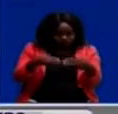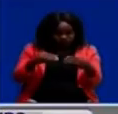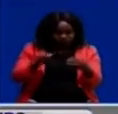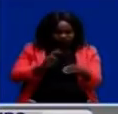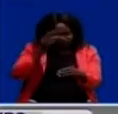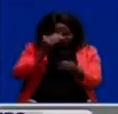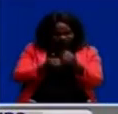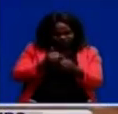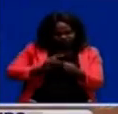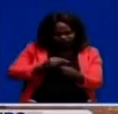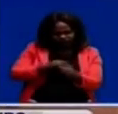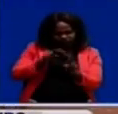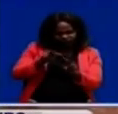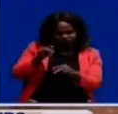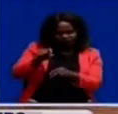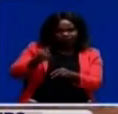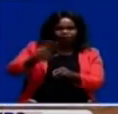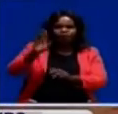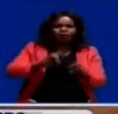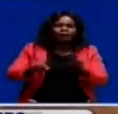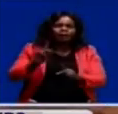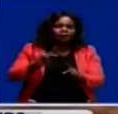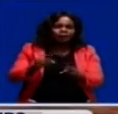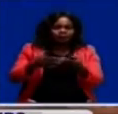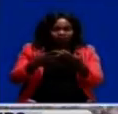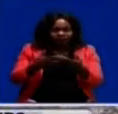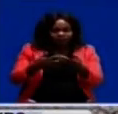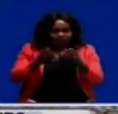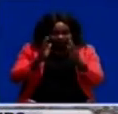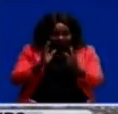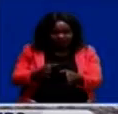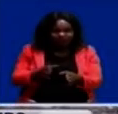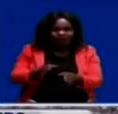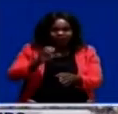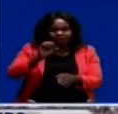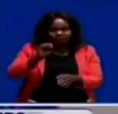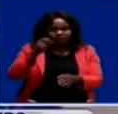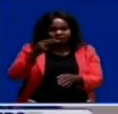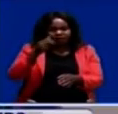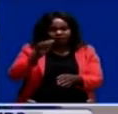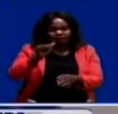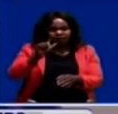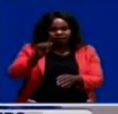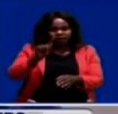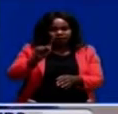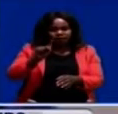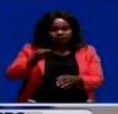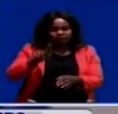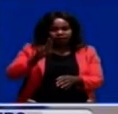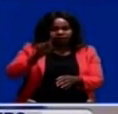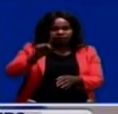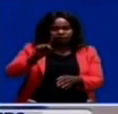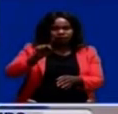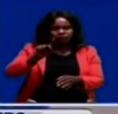at the need of the people. And site engineer, Tracy Shakupilwa, of Nordrock Enterprise Limited, a Lusaka-based engineering